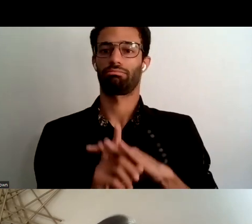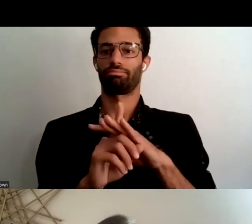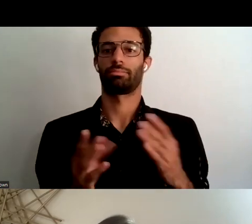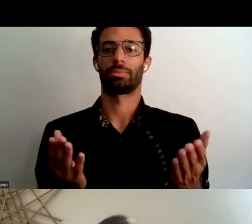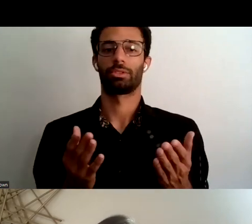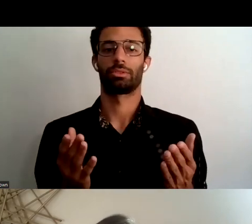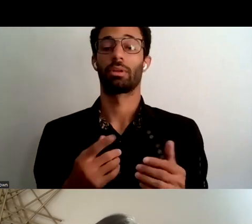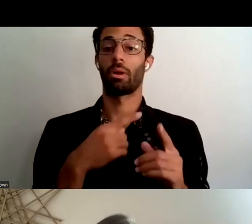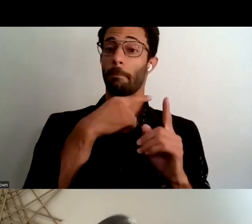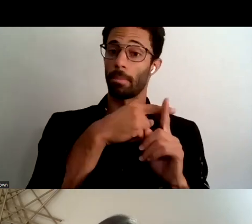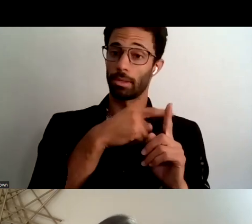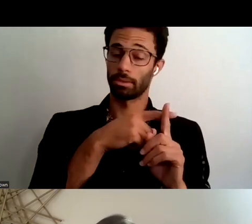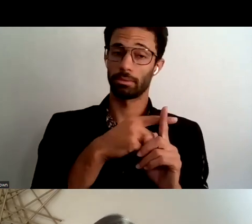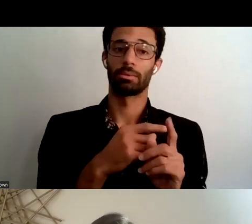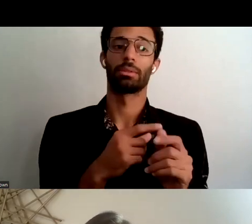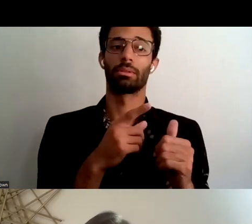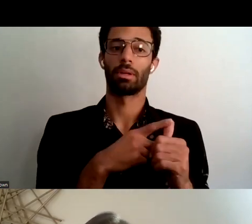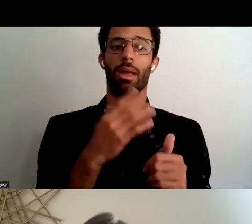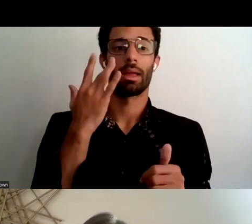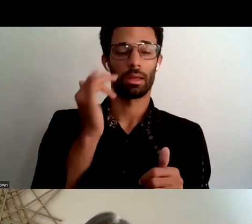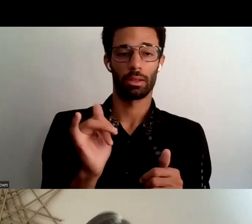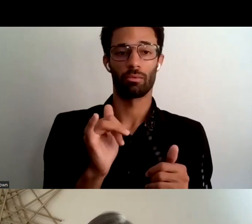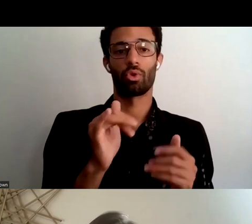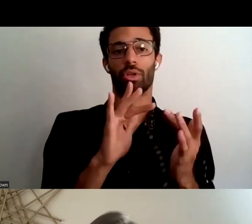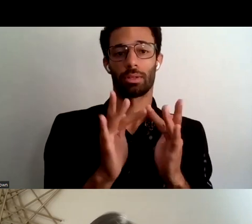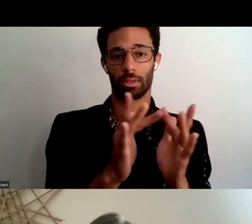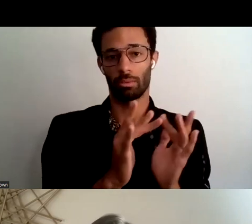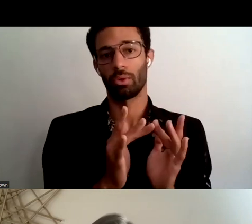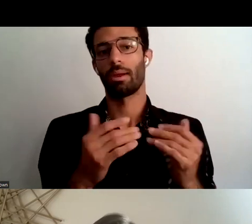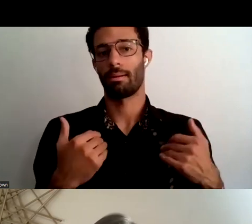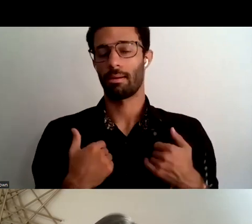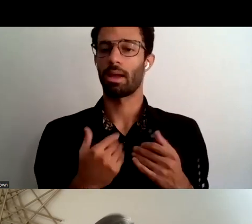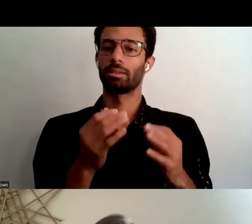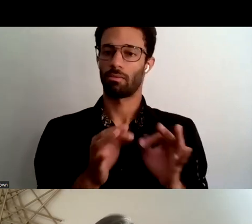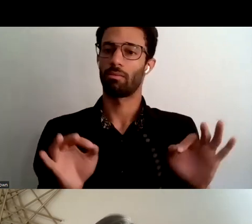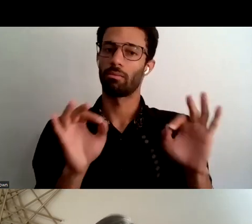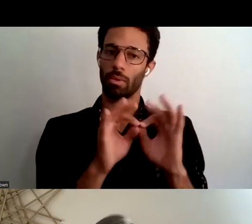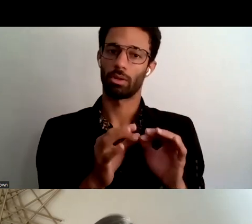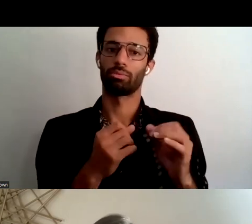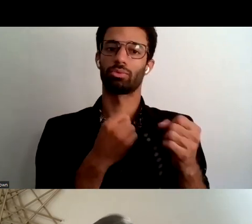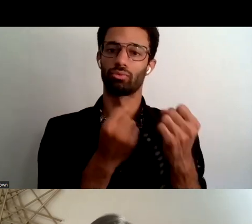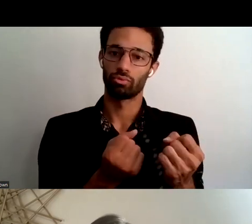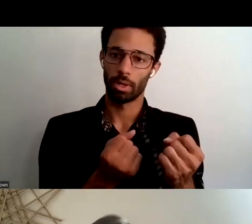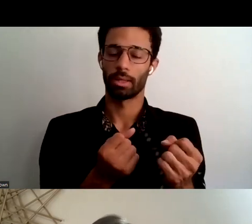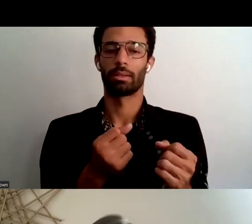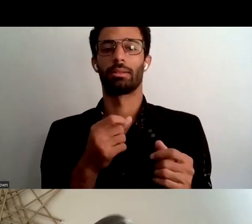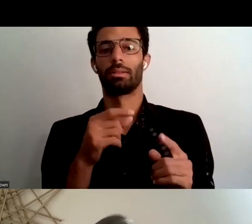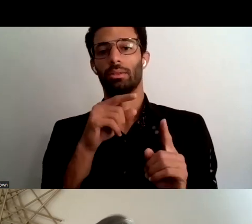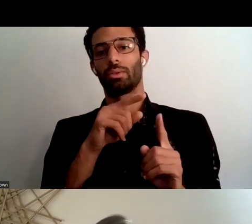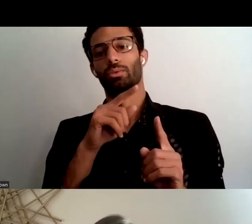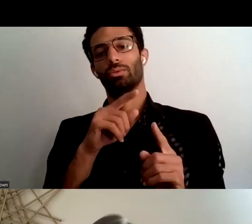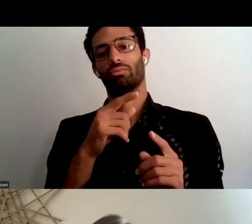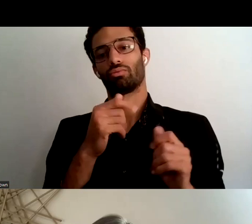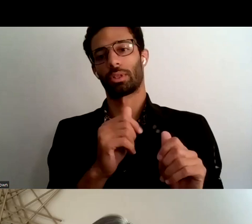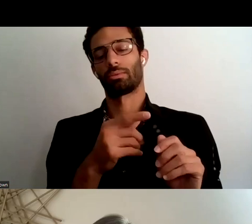a positive one is that the california aging network has valuable strengths and assets to leverage what we heard resoundingly from